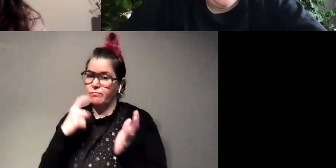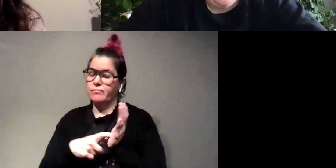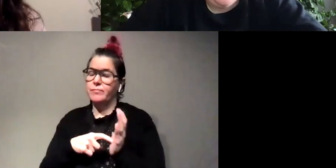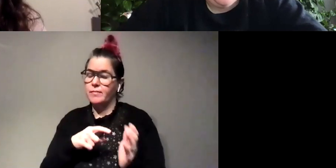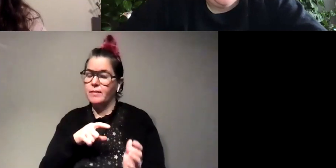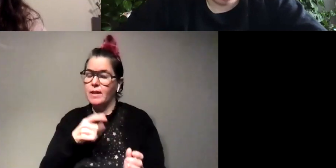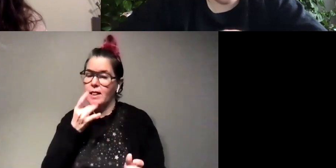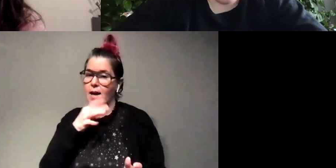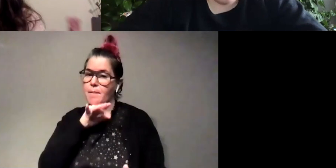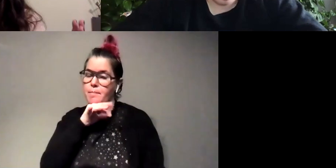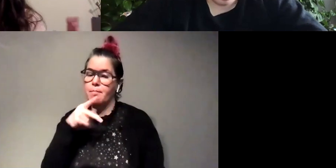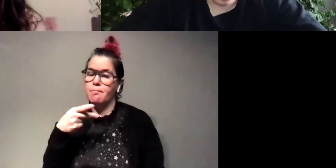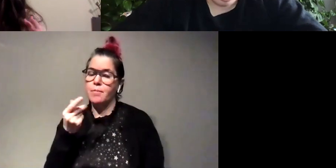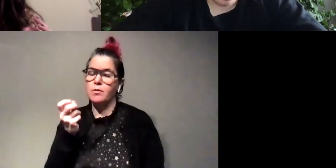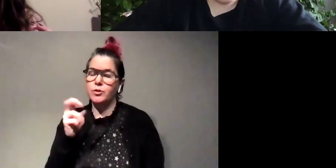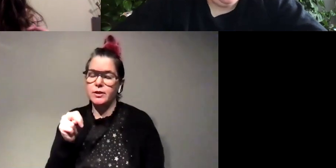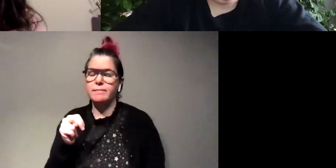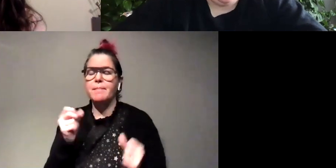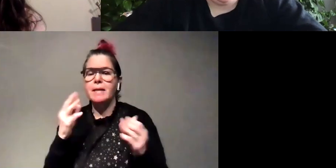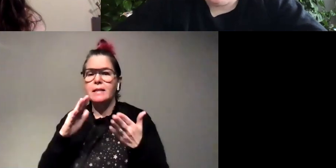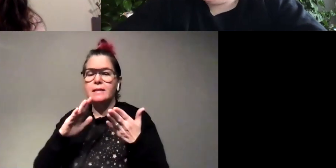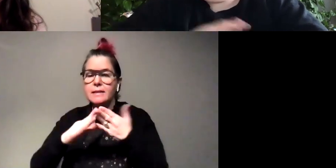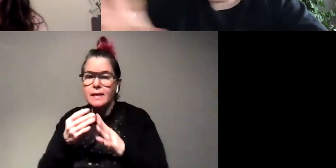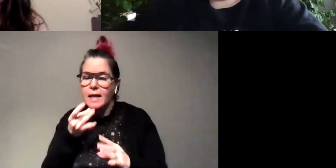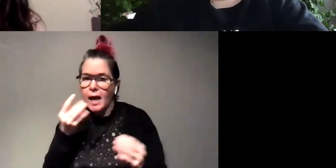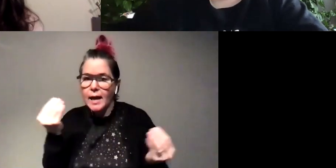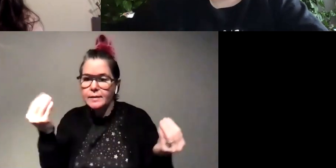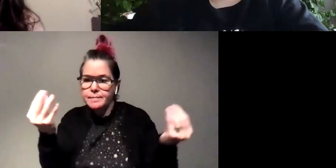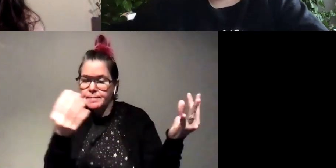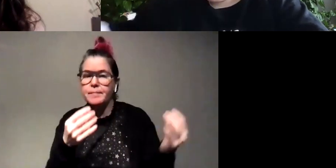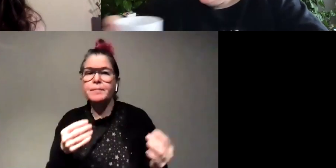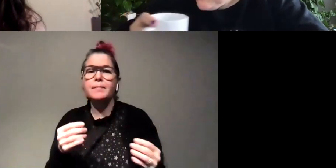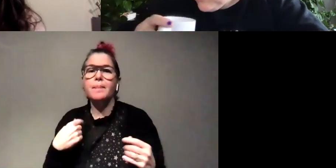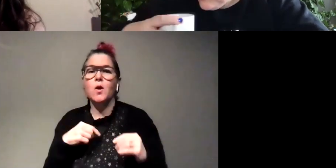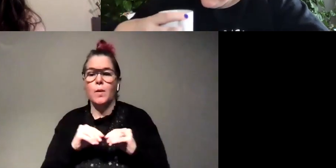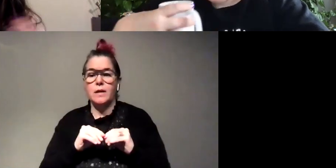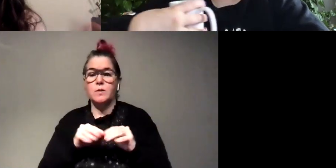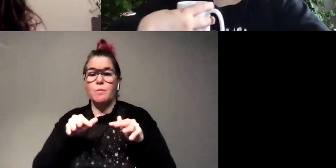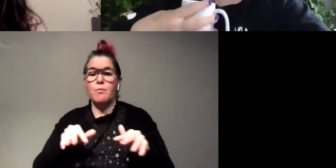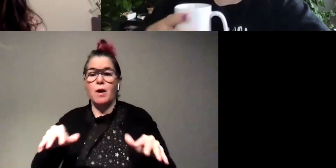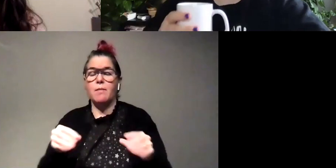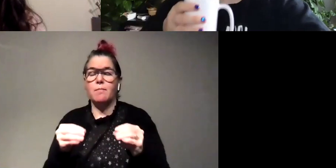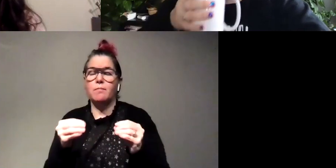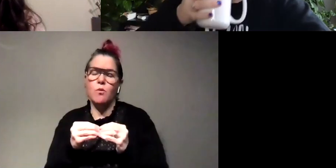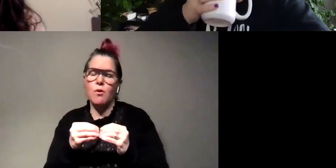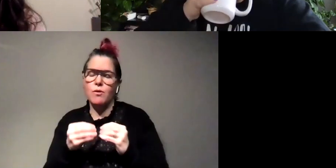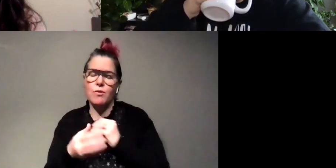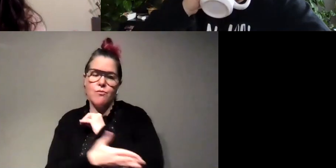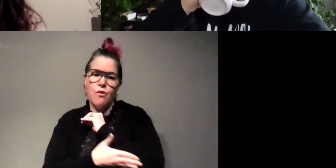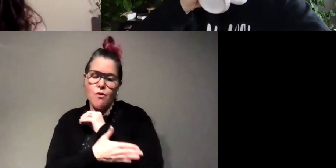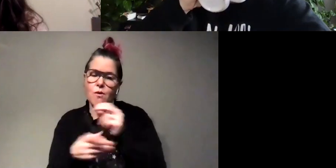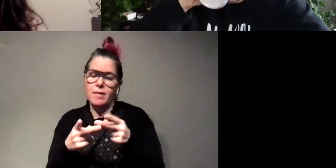um you know a lot of city lights or you know as we kind of move out into more rural places and have lights on all the time